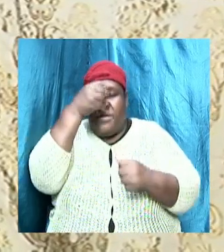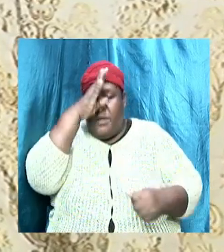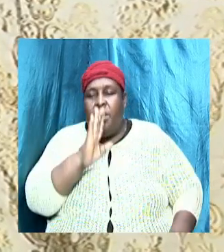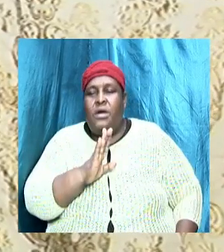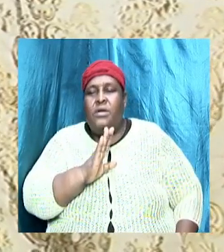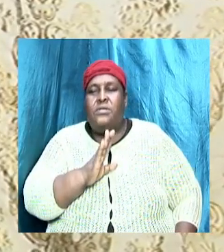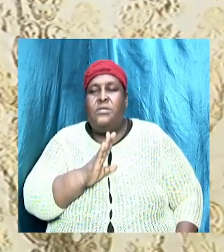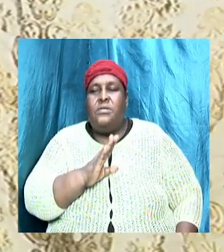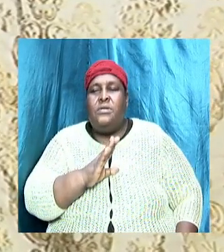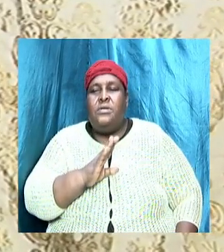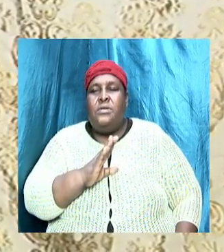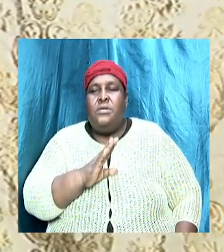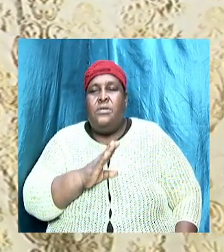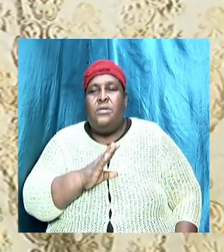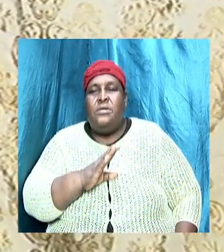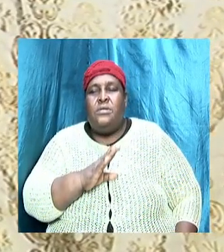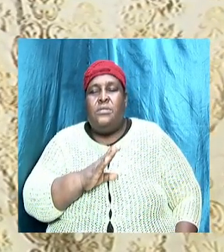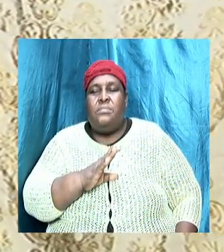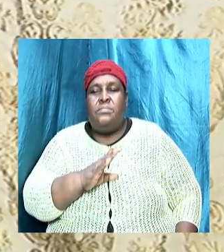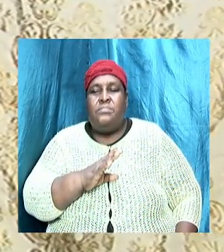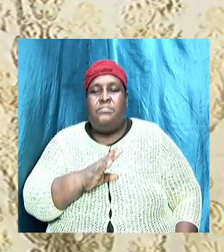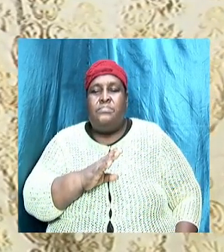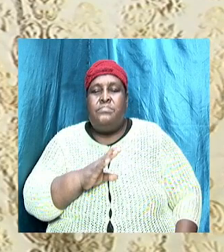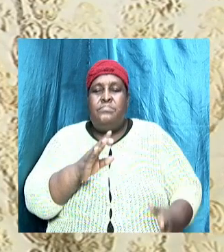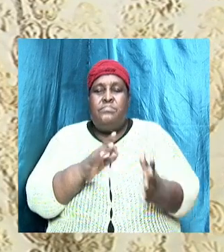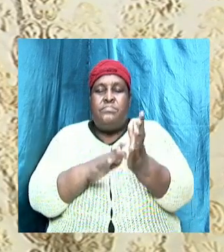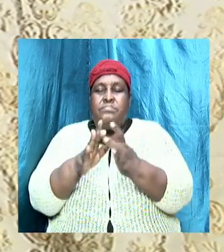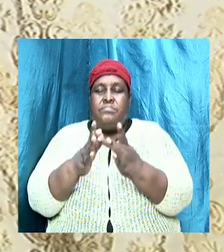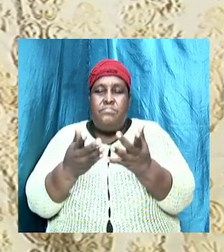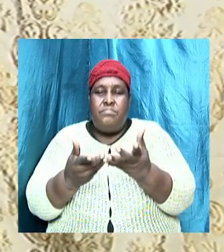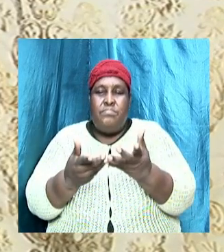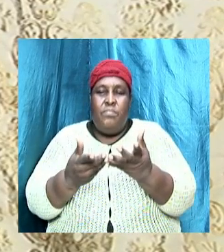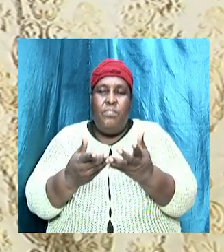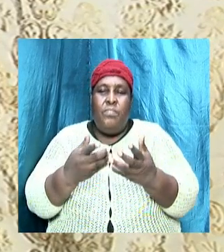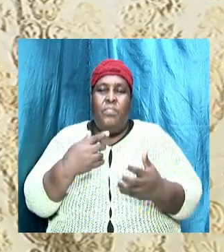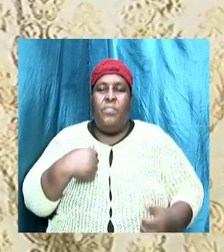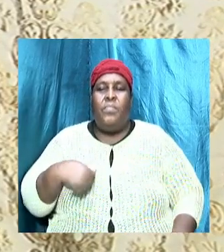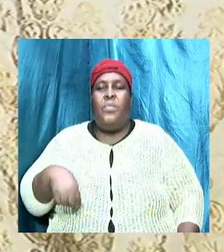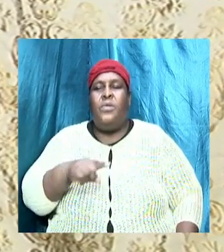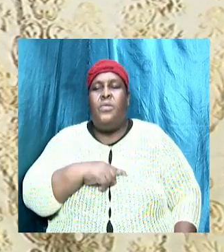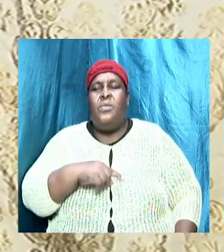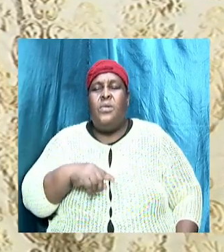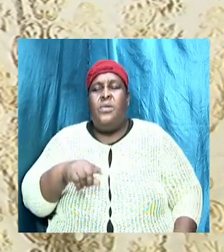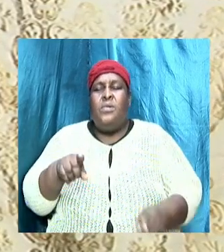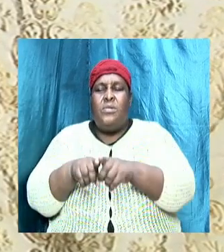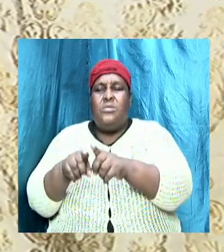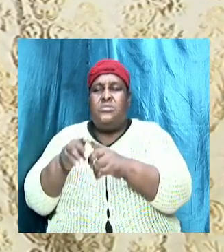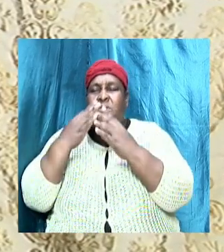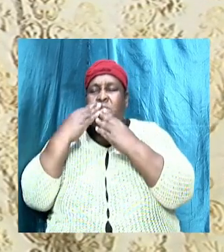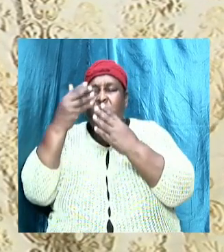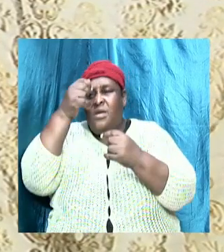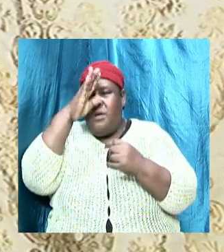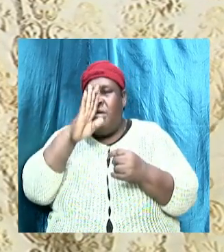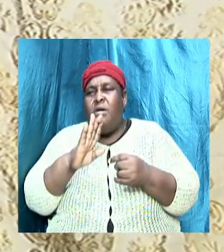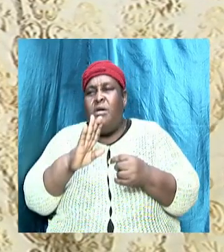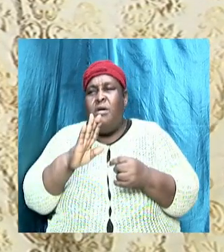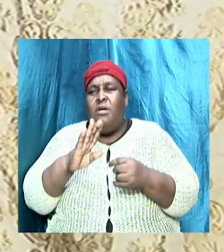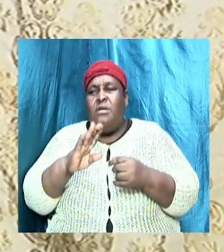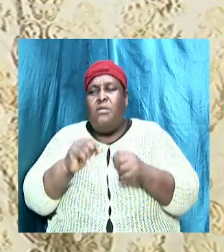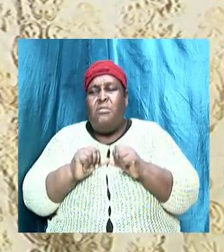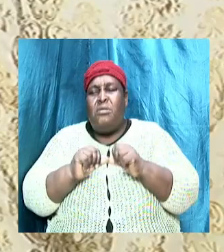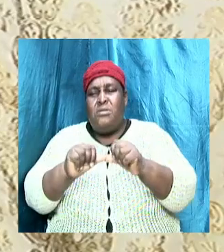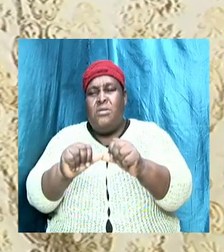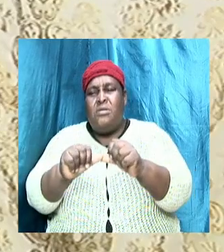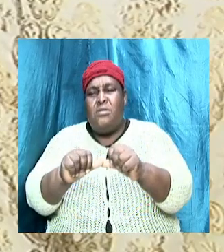Also in 1st Thessalonians 2, verses 13. And we also thank God constantly for this.